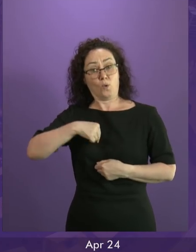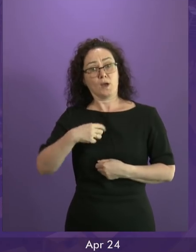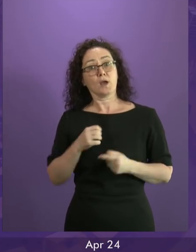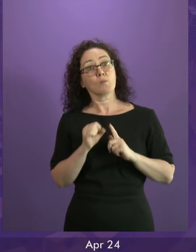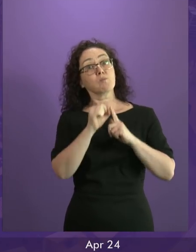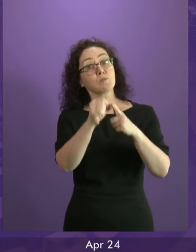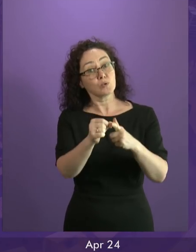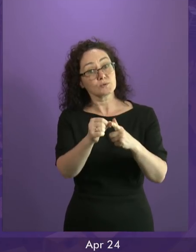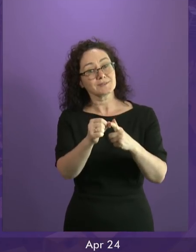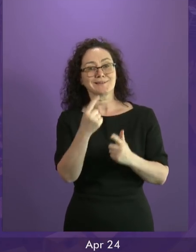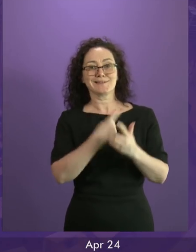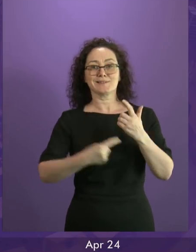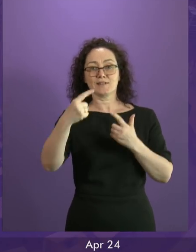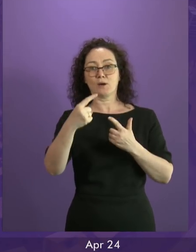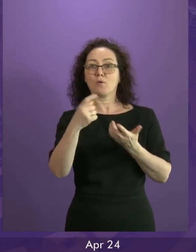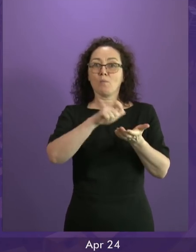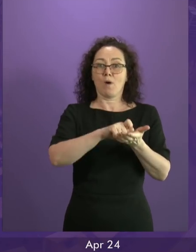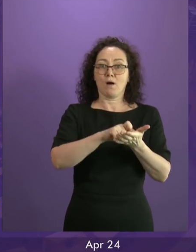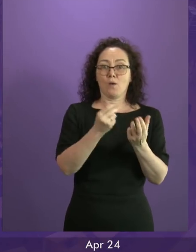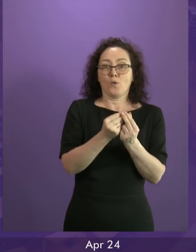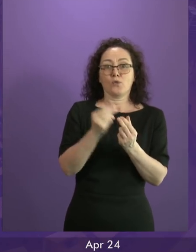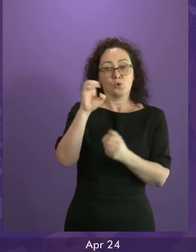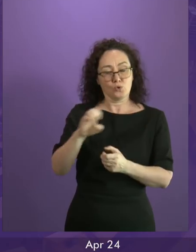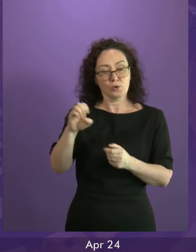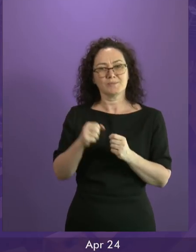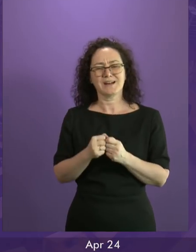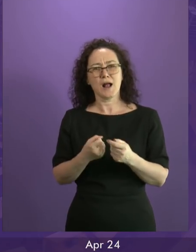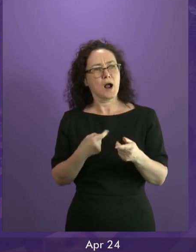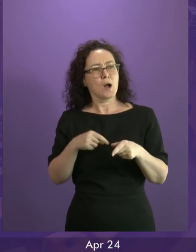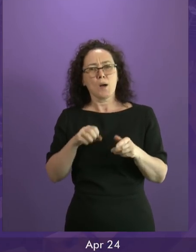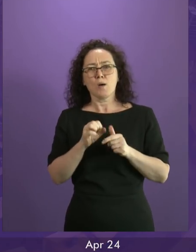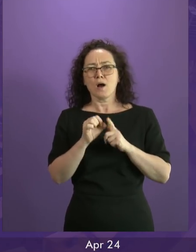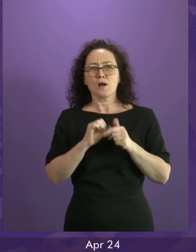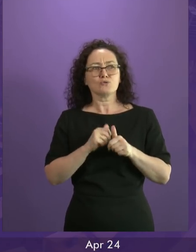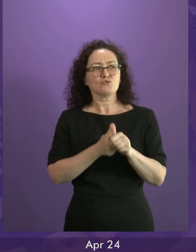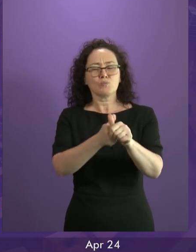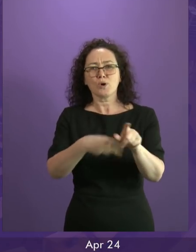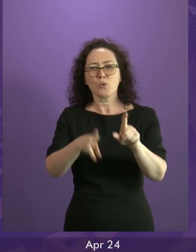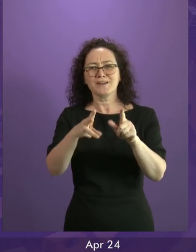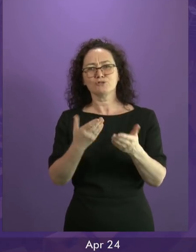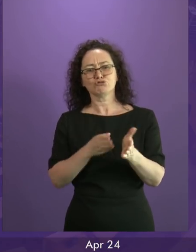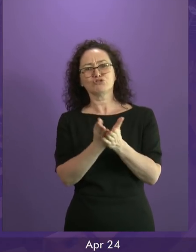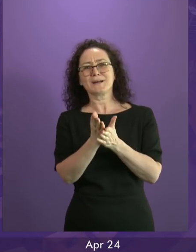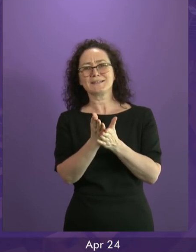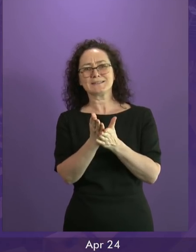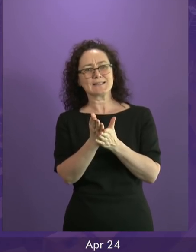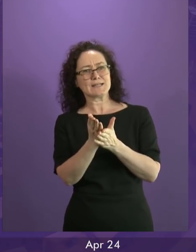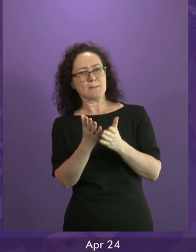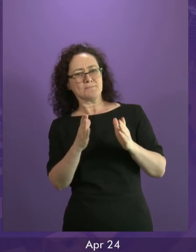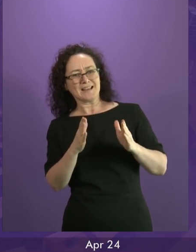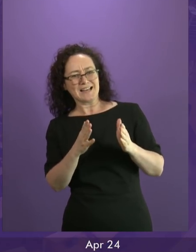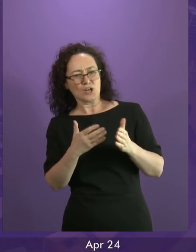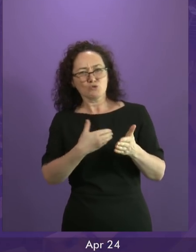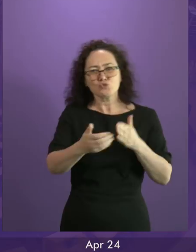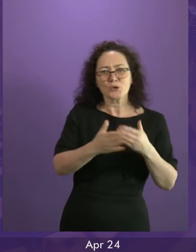We back a public vote to break the deadlock, even though that offers no guarantee that Scotland won't be outvoted